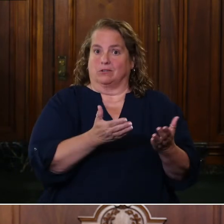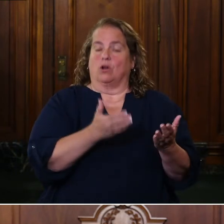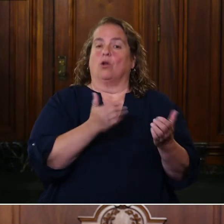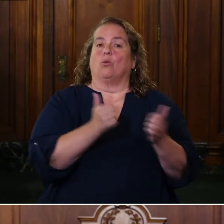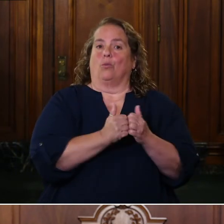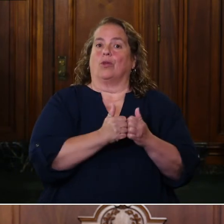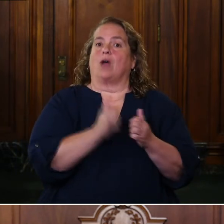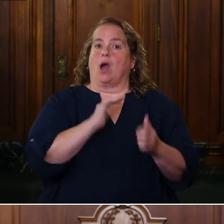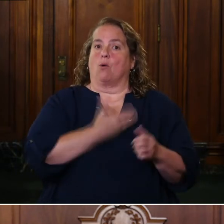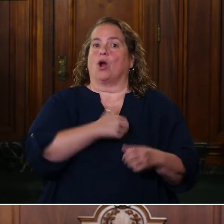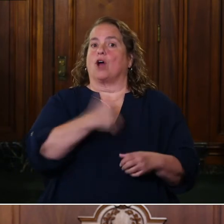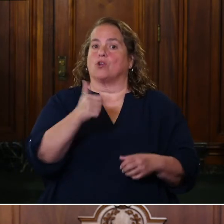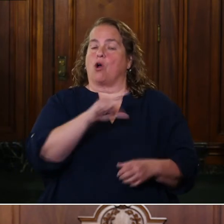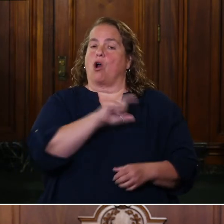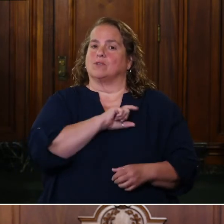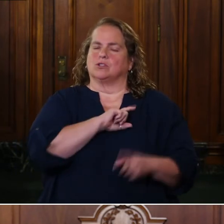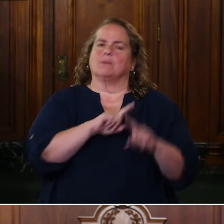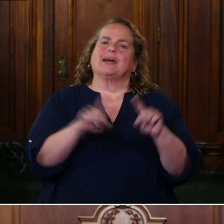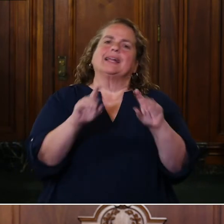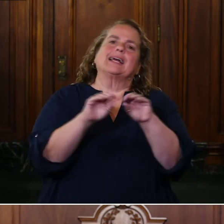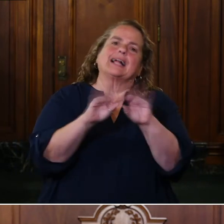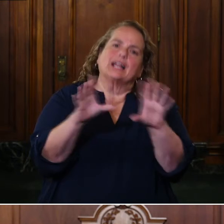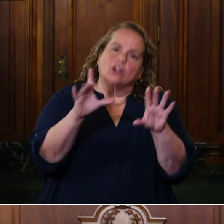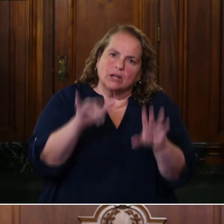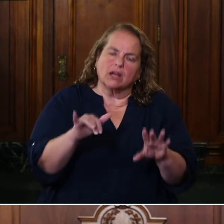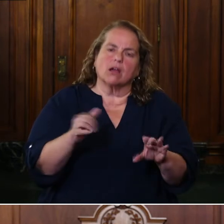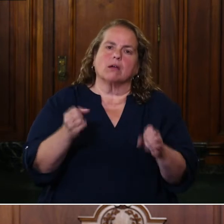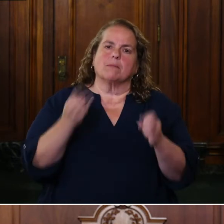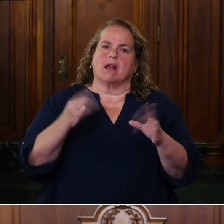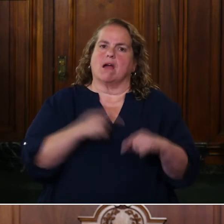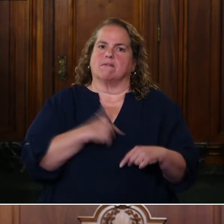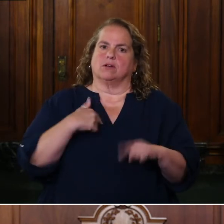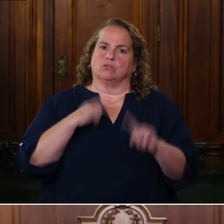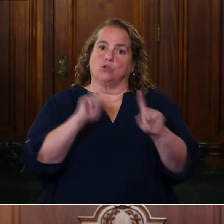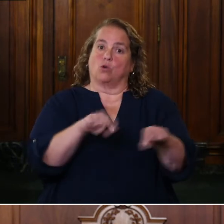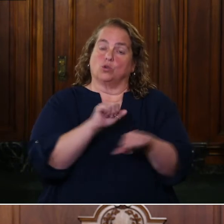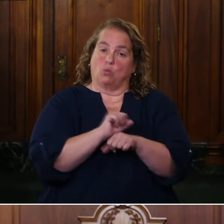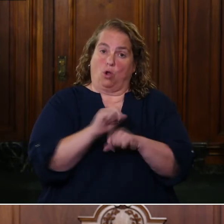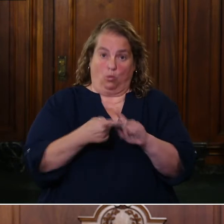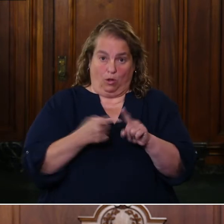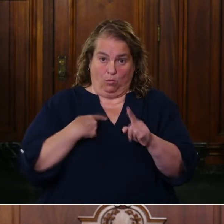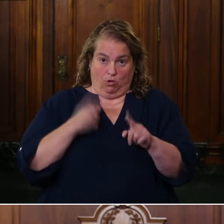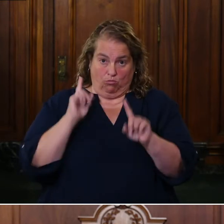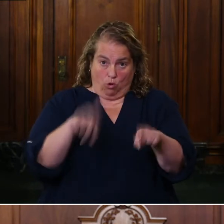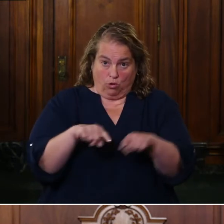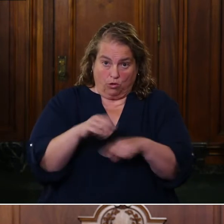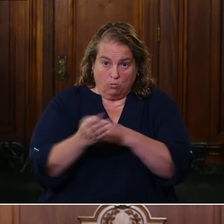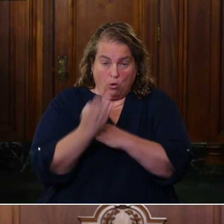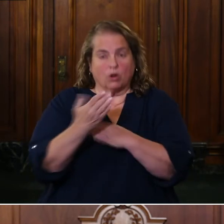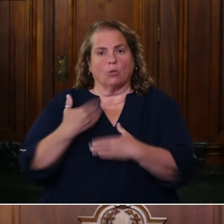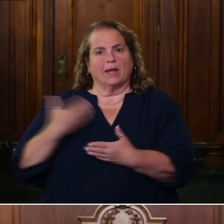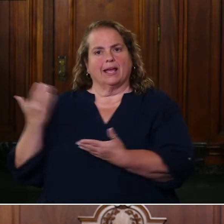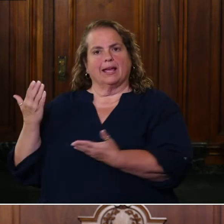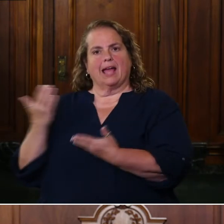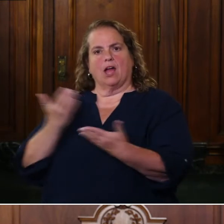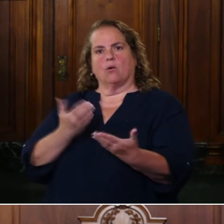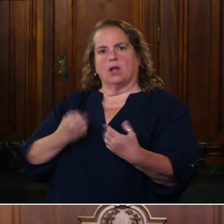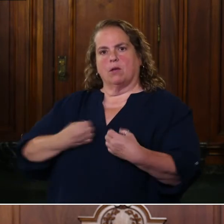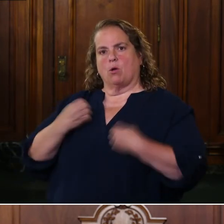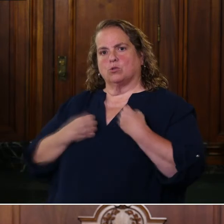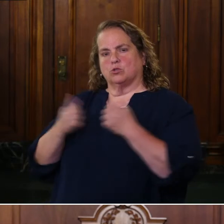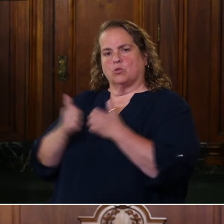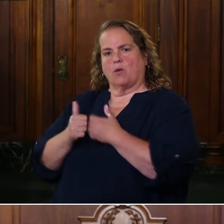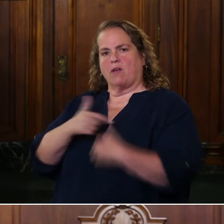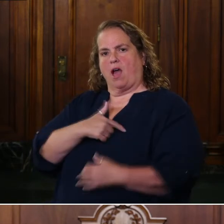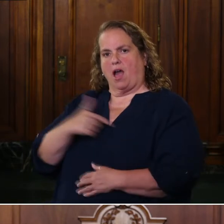officers. But clearly, all of us come to work, and we get up in the morning, and if we carry those emotions, those feelings with us, it can